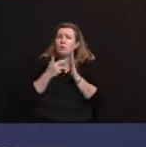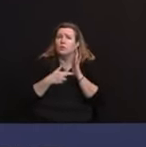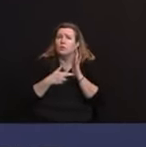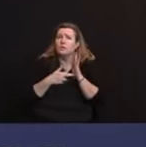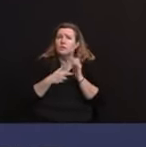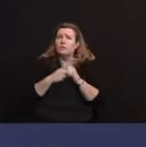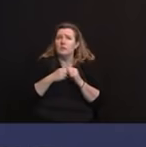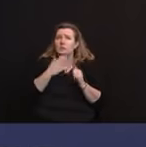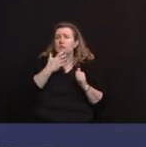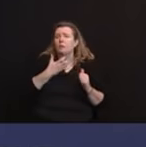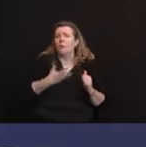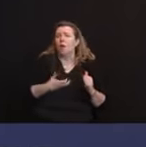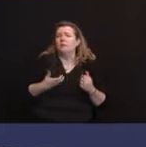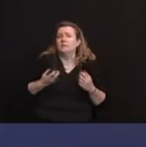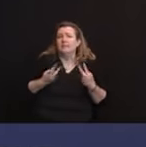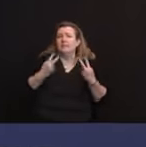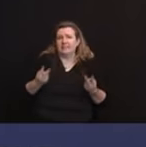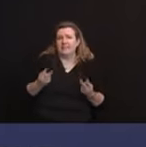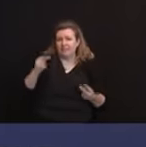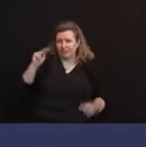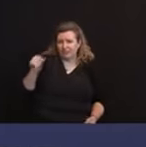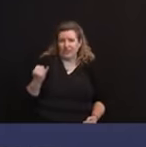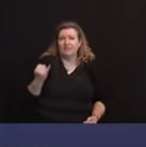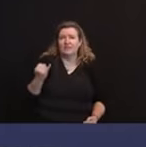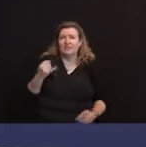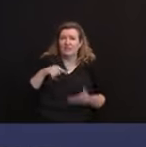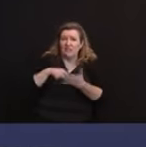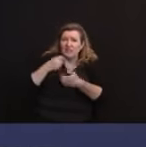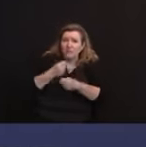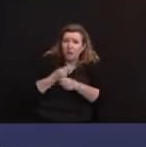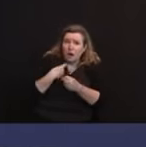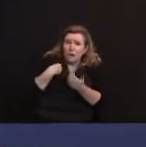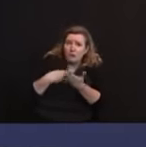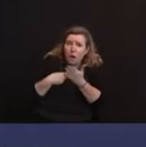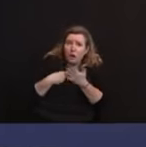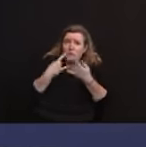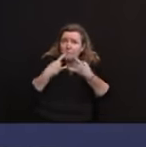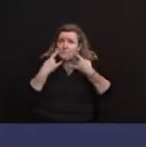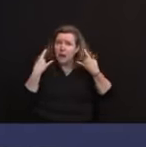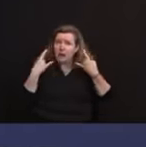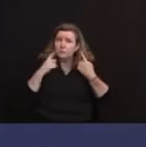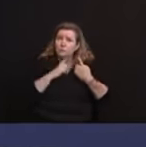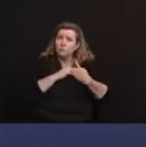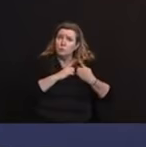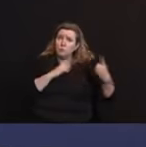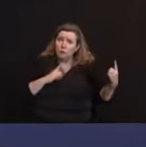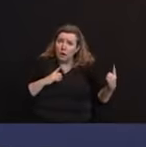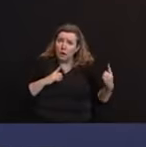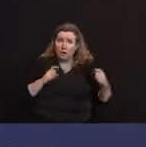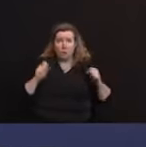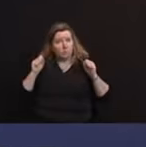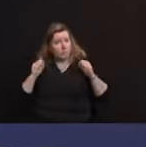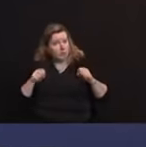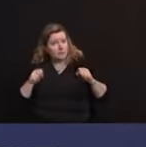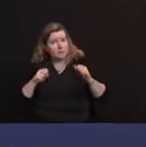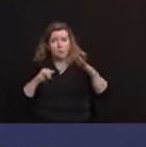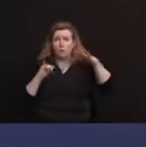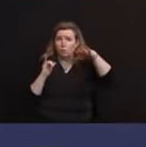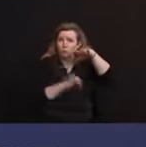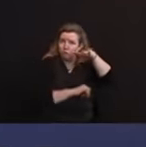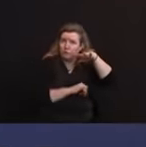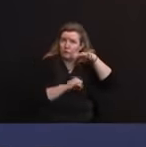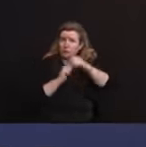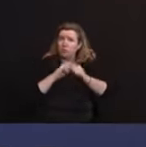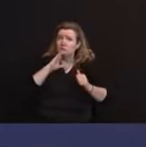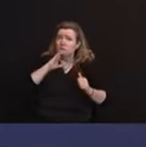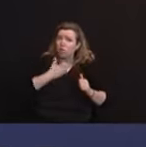Have you discussed masking, social distancing, possible quarantine with Santa or the elves